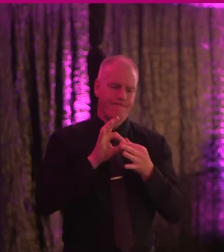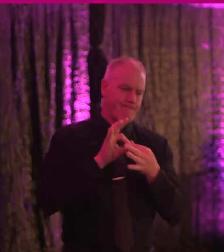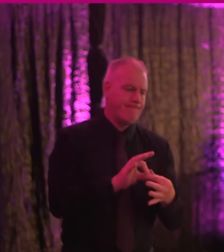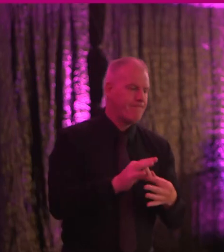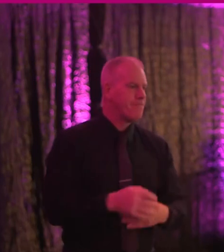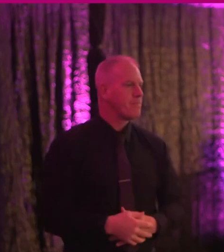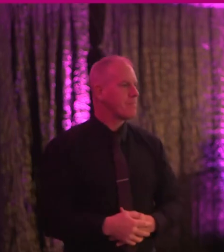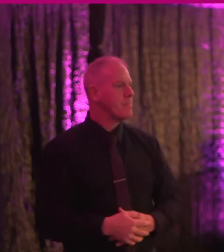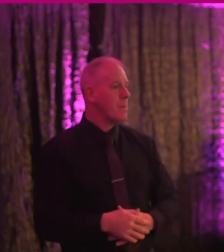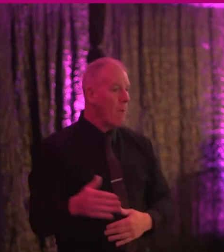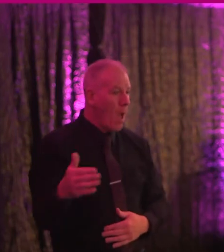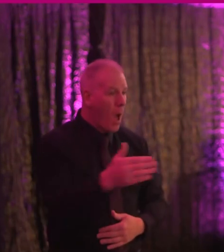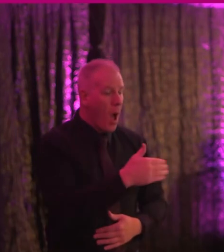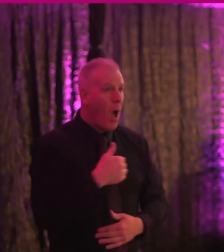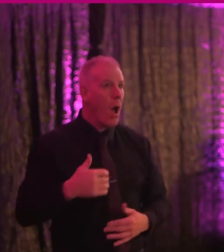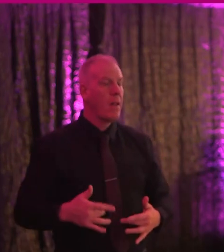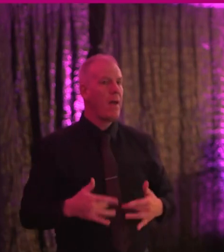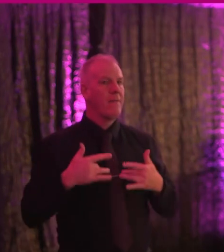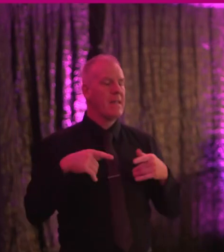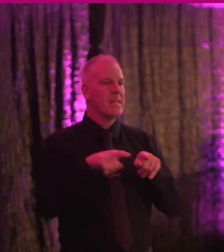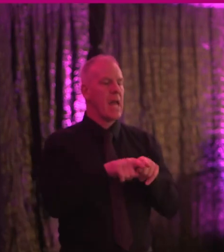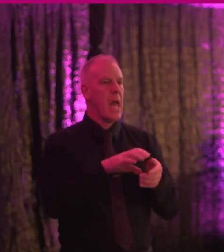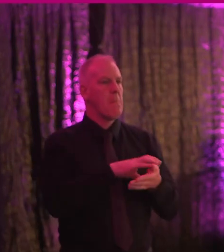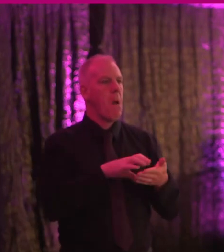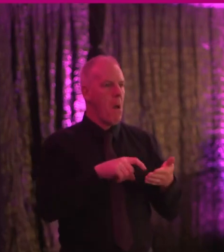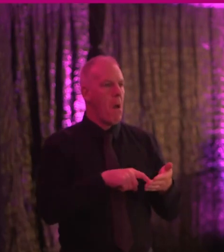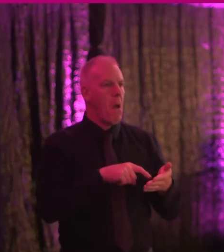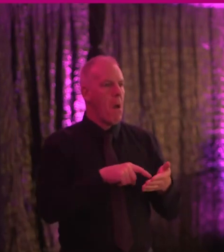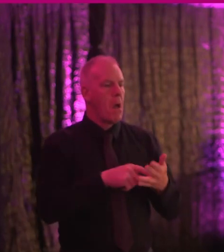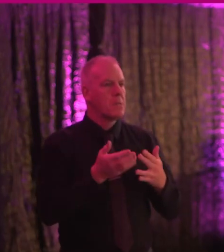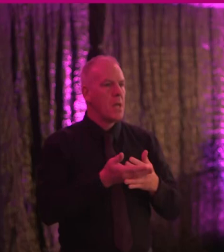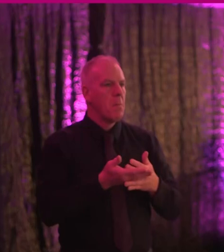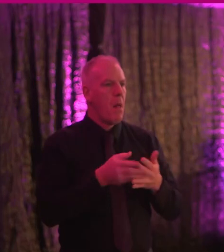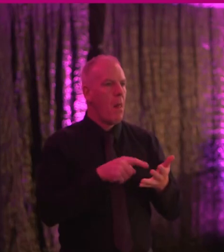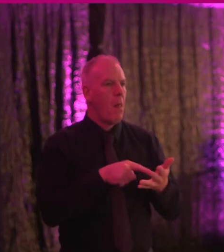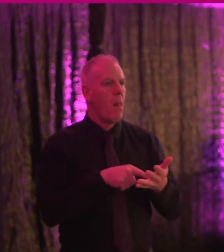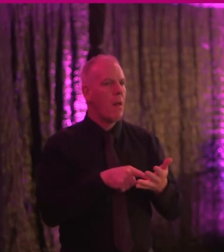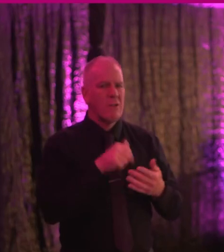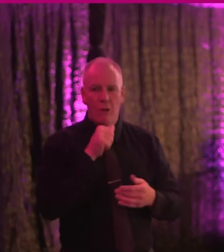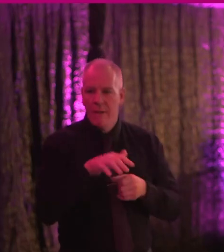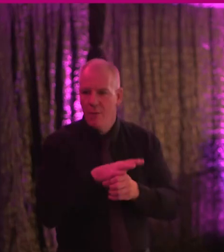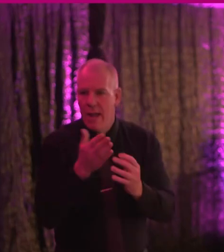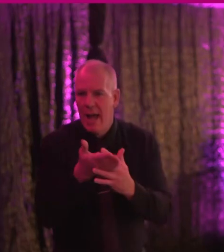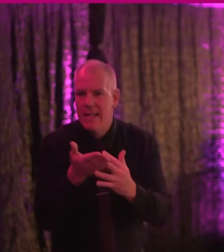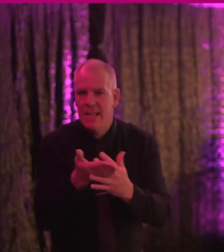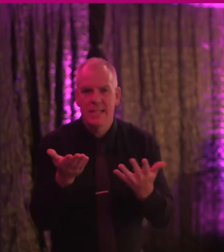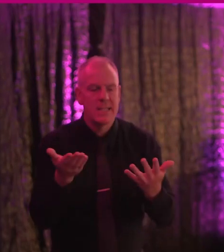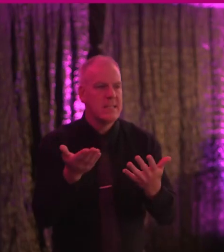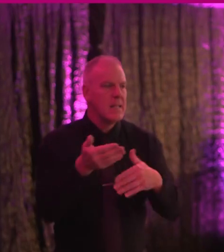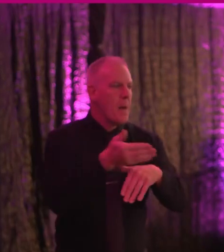Convention. And if we all put ourselves in that position, if we haven't got proper access, whether it's